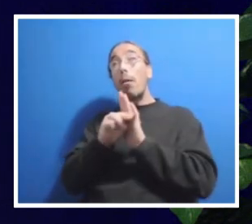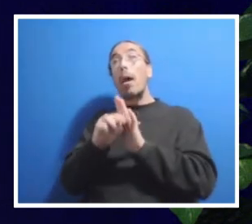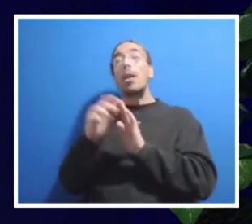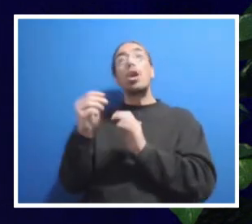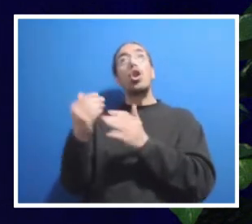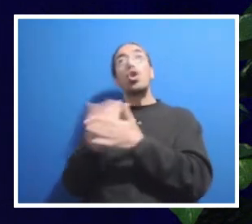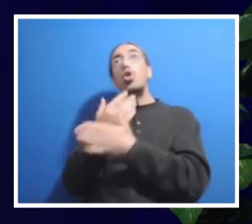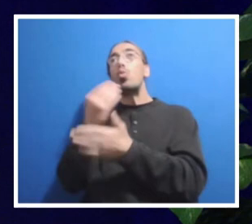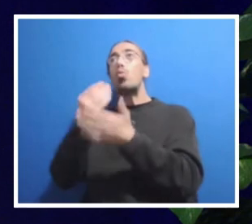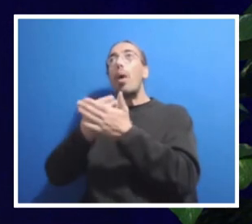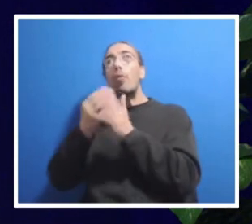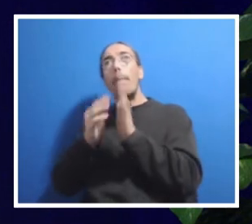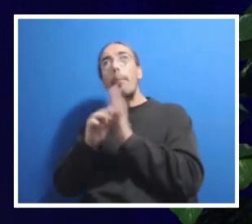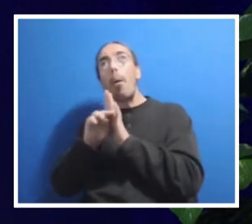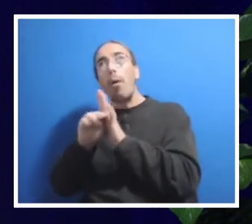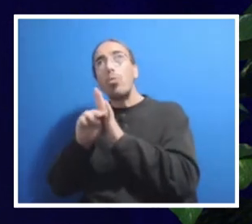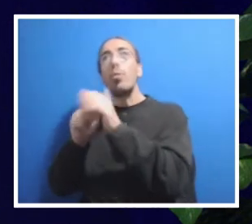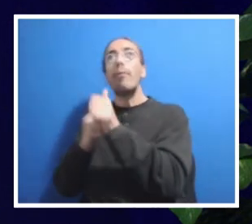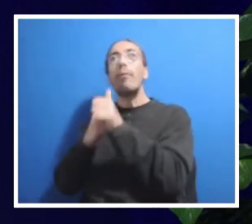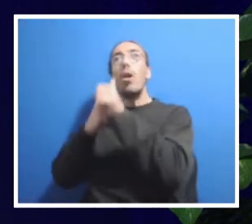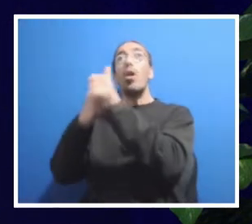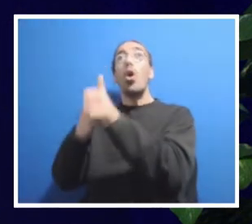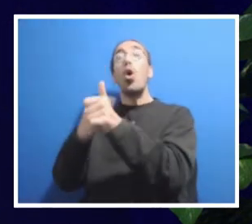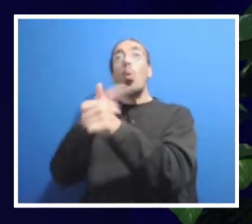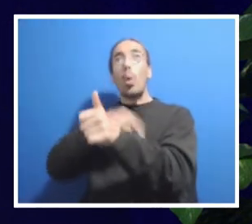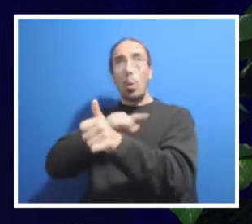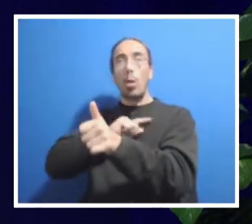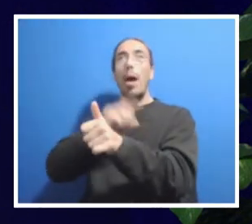reductions that we're going to end up in a great place.